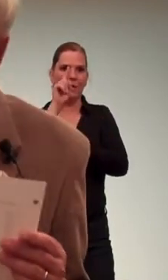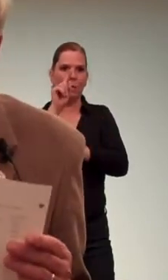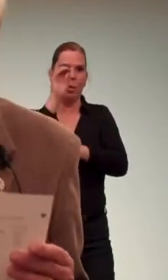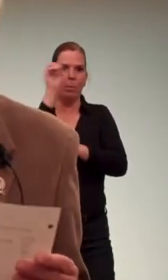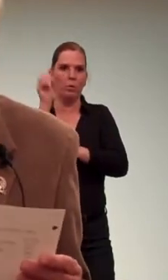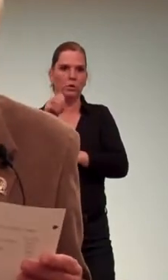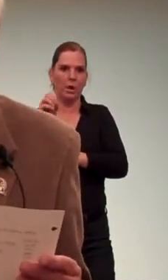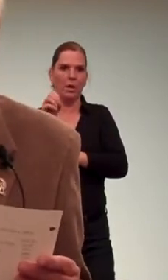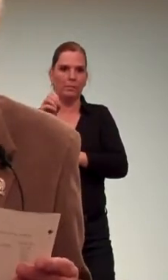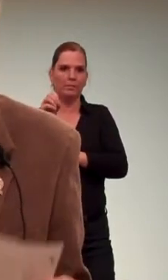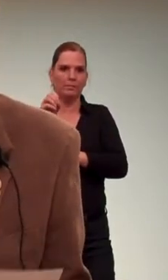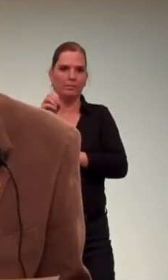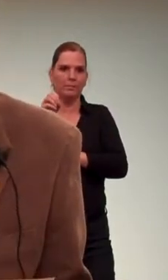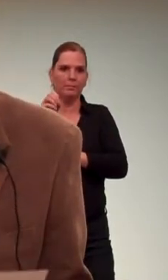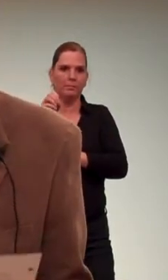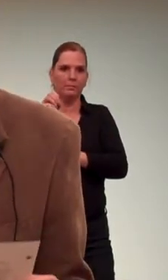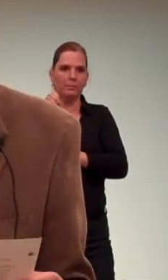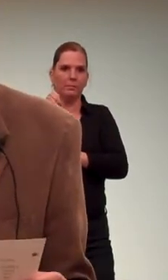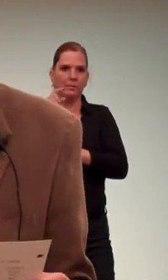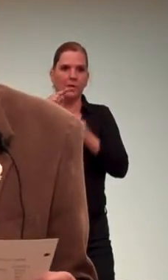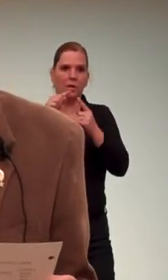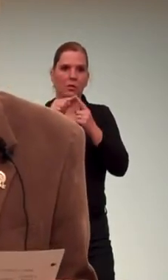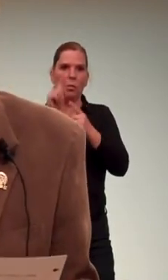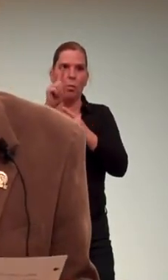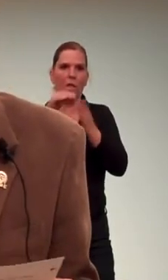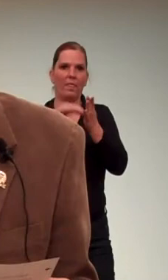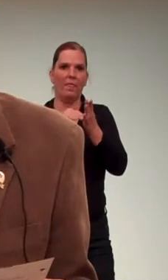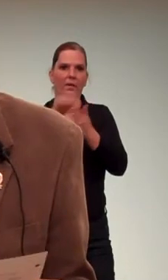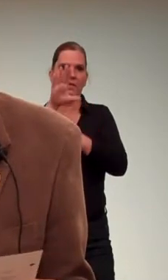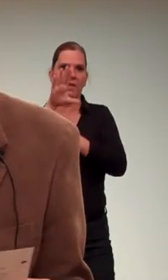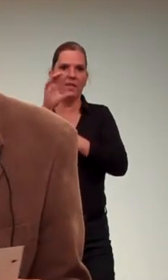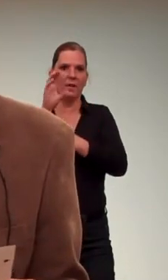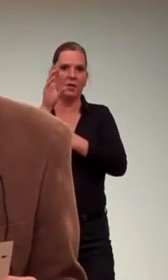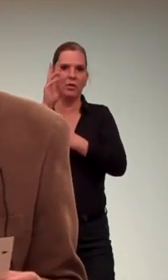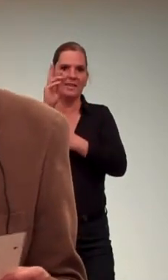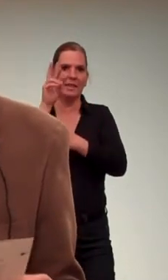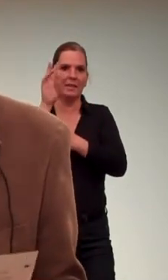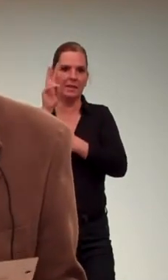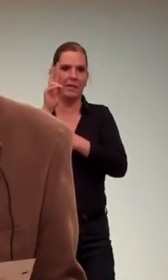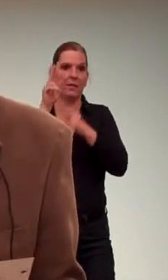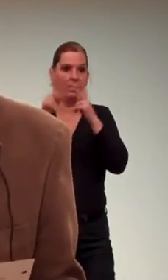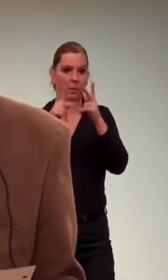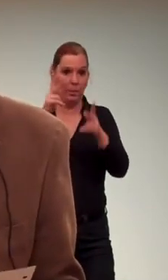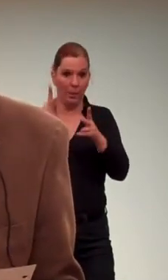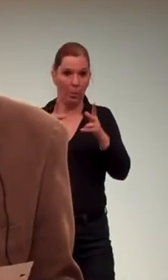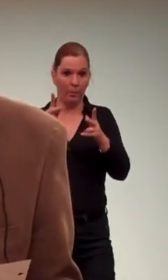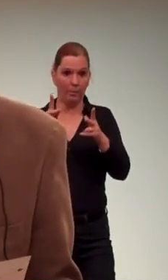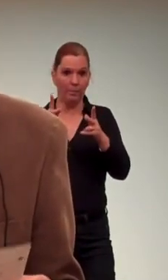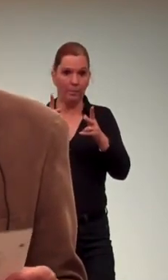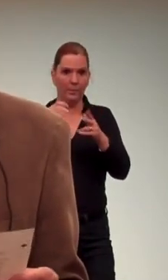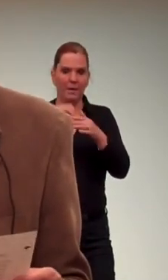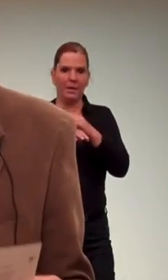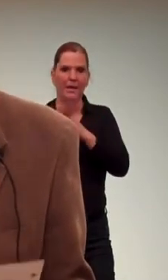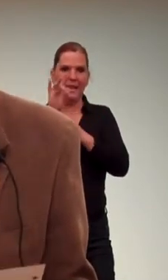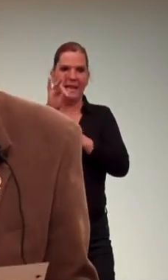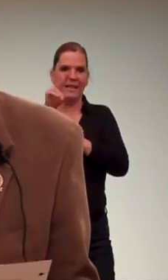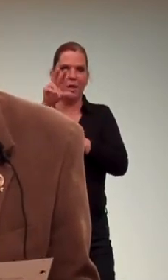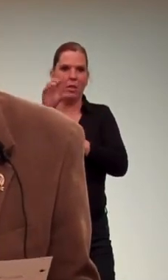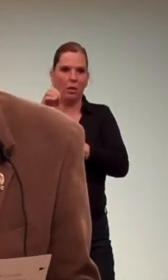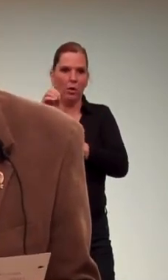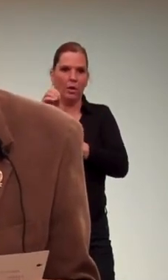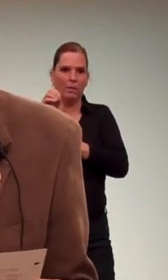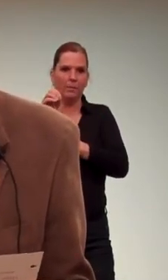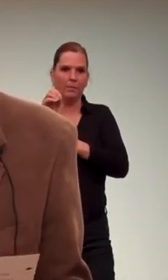% to 1,567. In 1830,